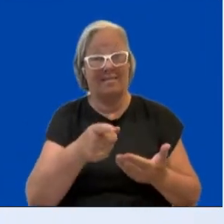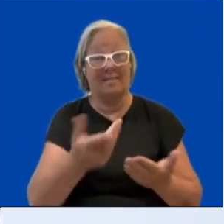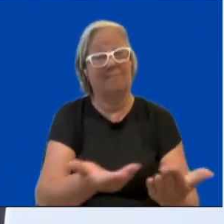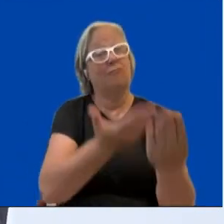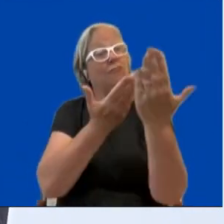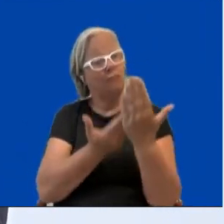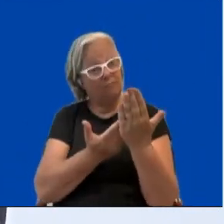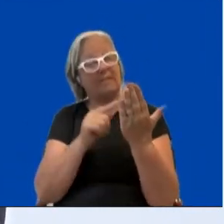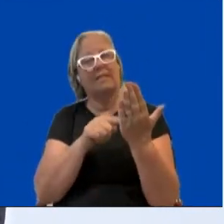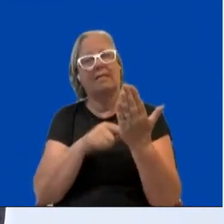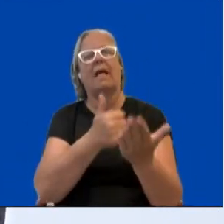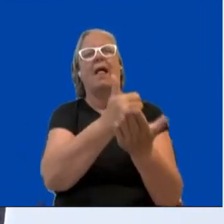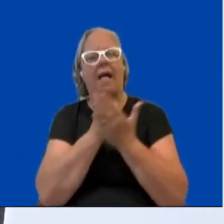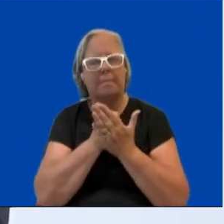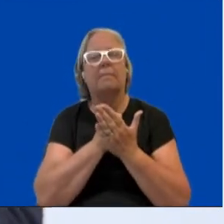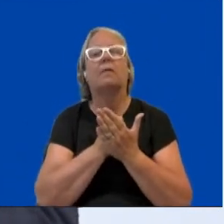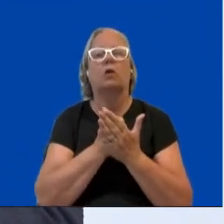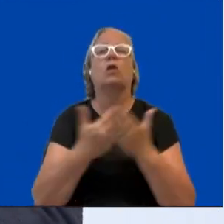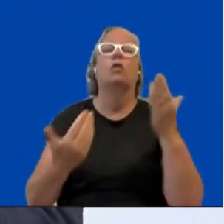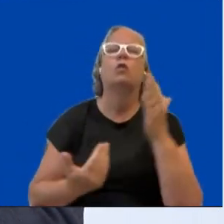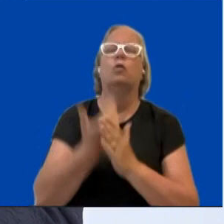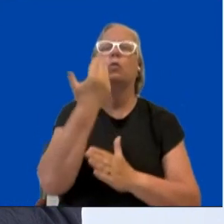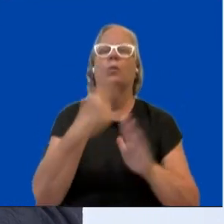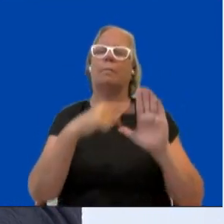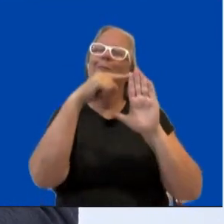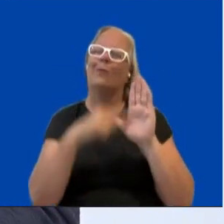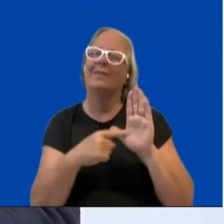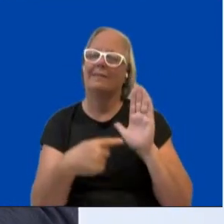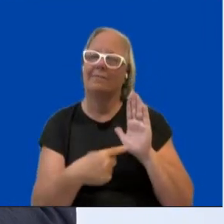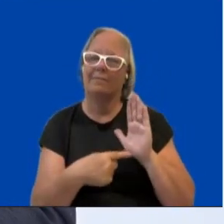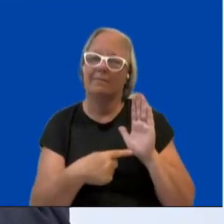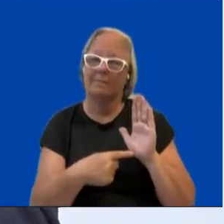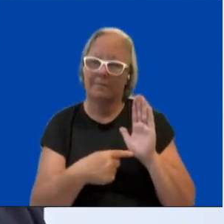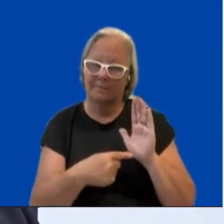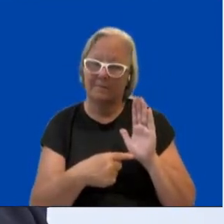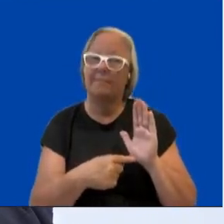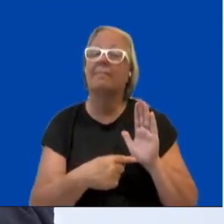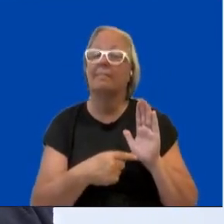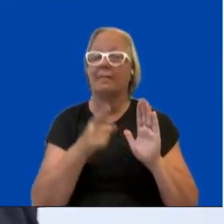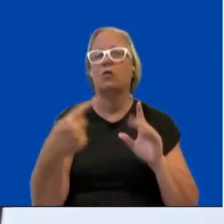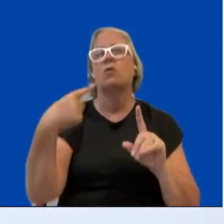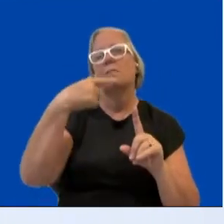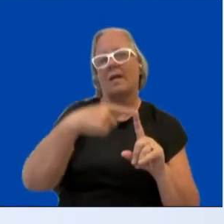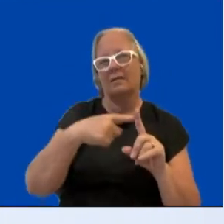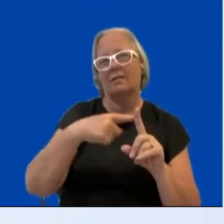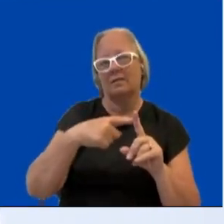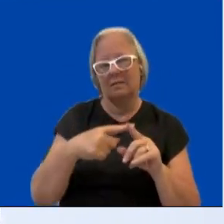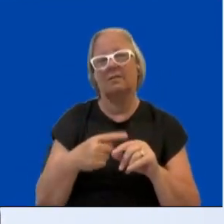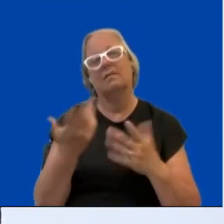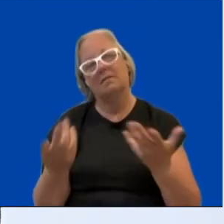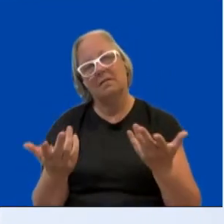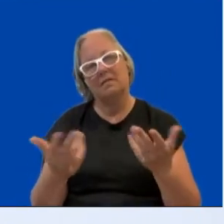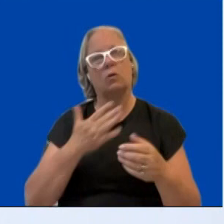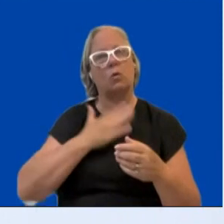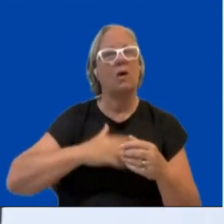Data is also really important, not just to measure the status quo. It's also very important to measure, are we actually progressing in the direction that we think of progressing?